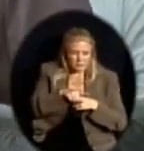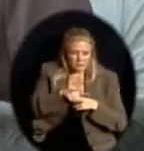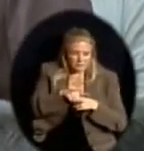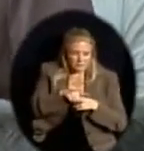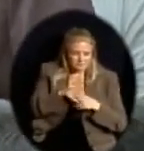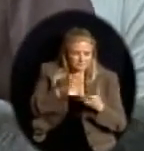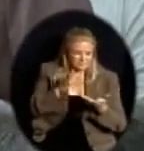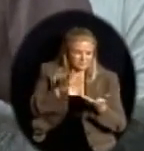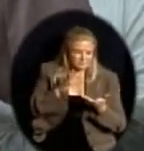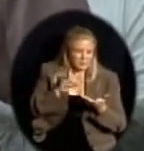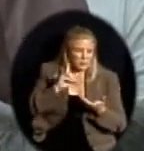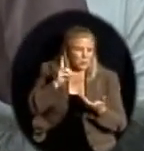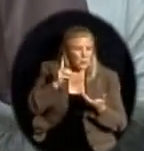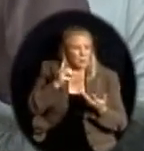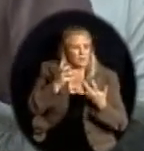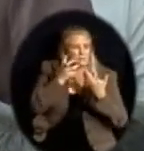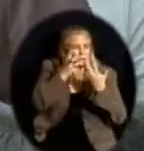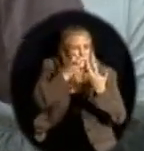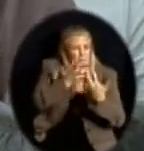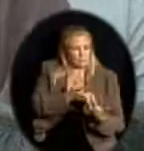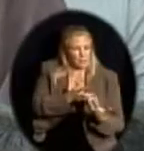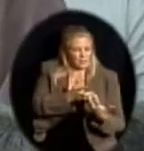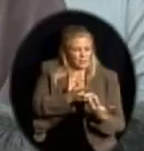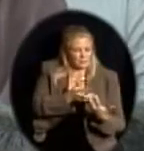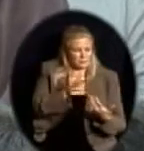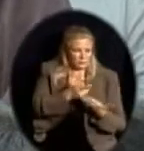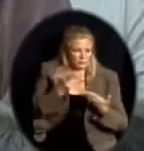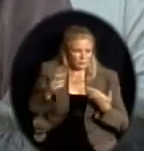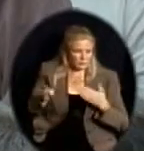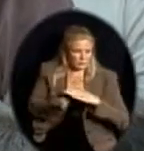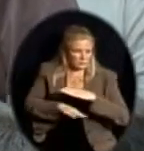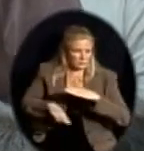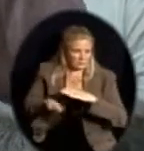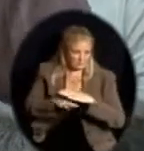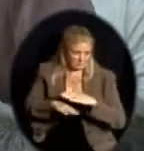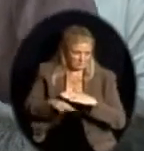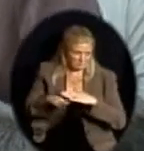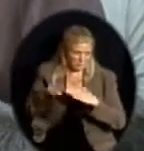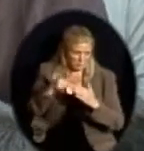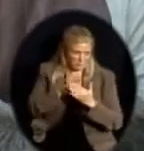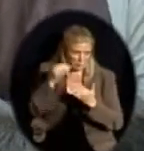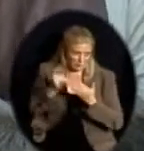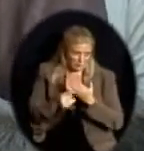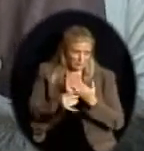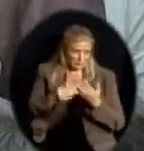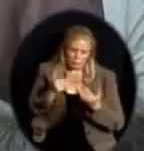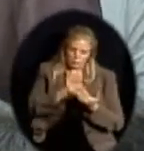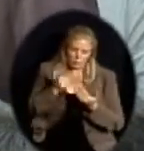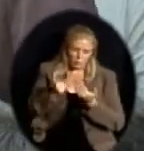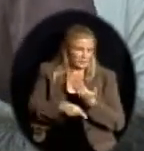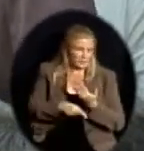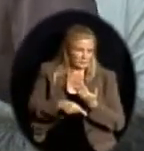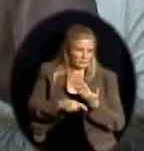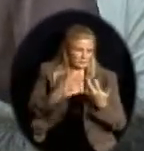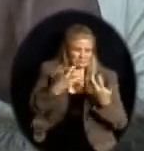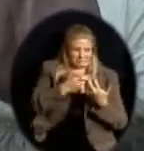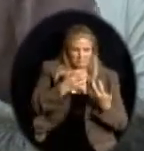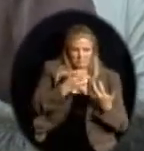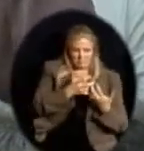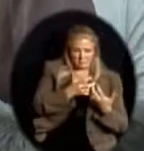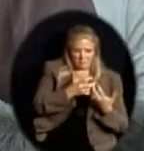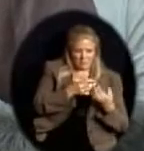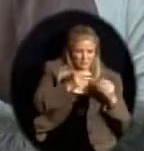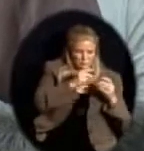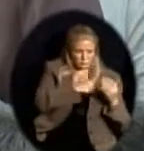match of research-based programs to the research and the expectations for students that are English language learners? We have some of that same concern in some of the